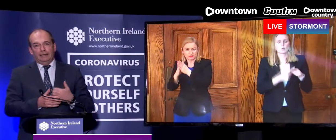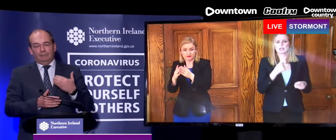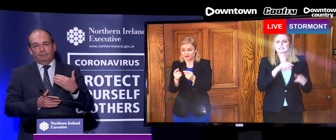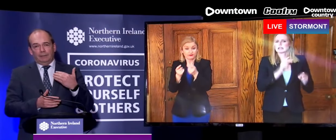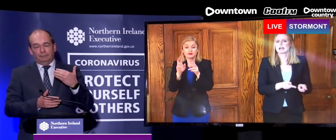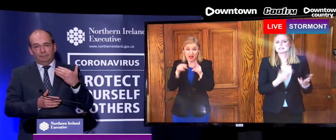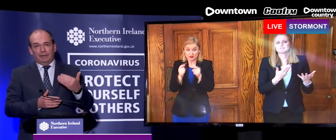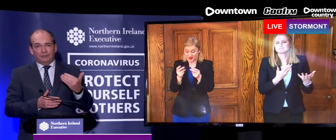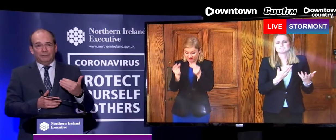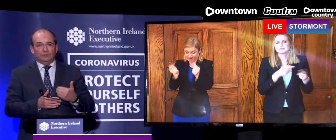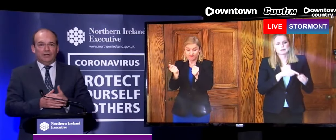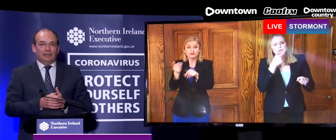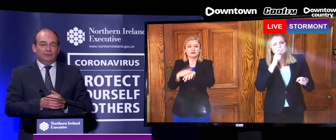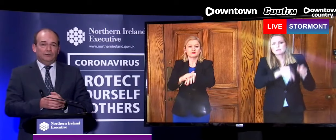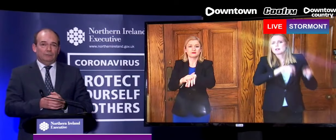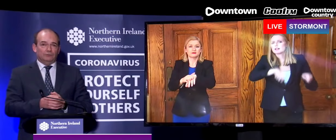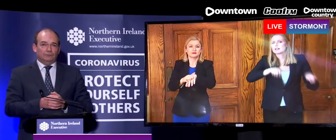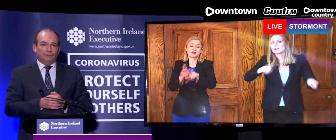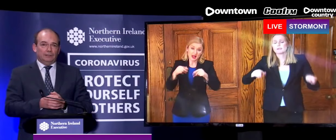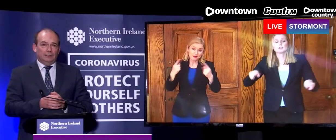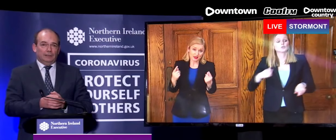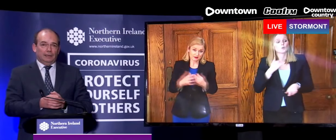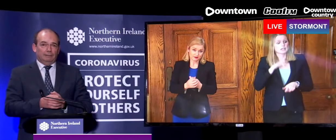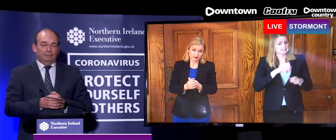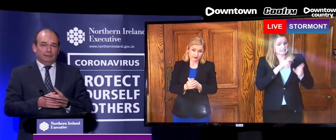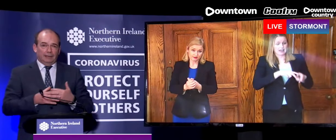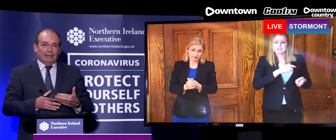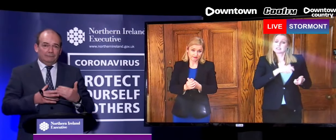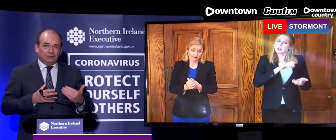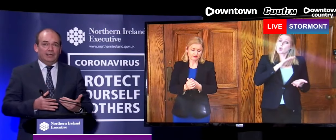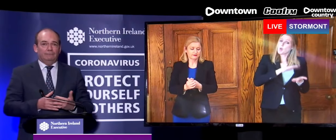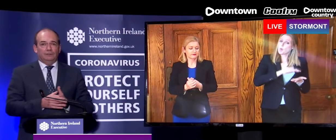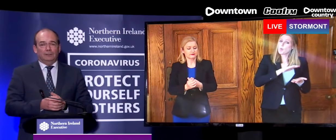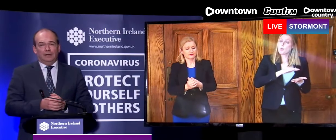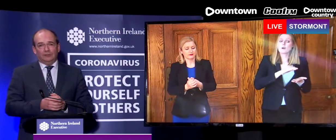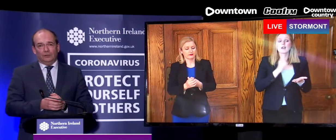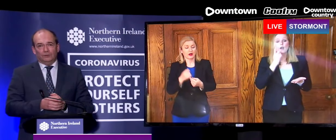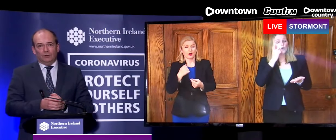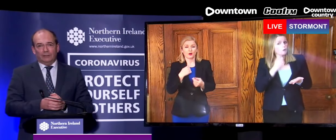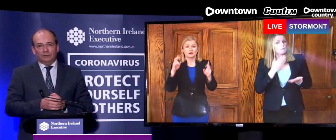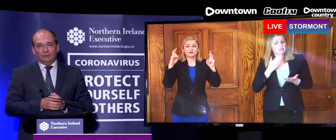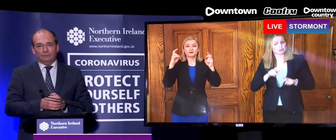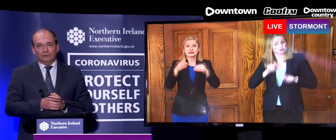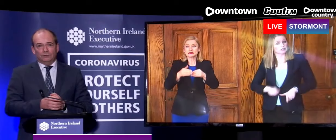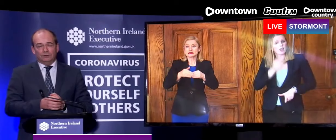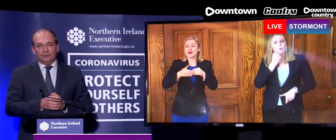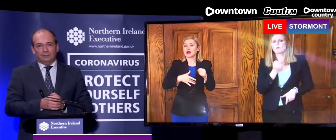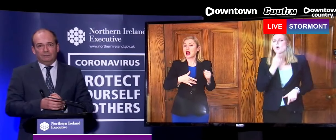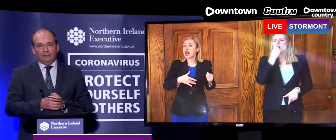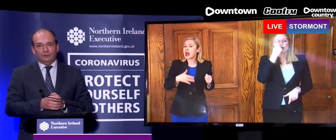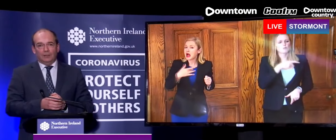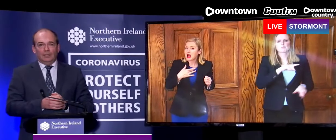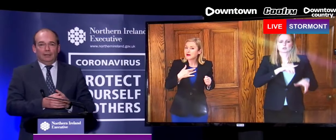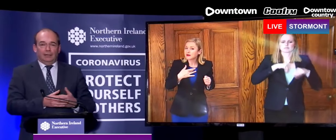benefits that we're seeing in terms of the lives saved as a consequence of the social